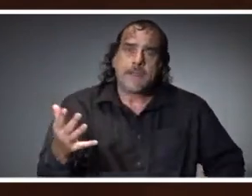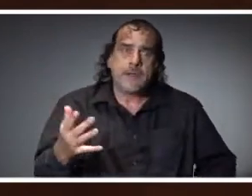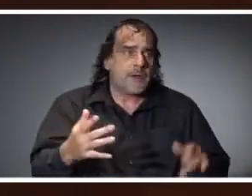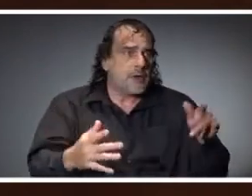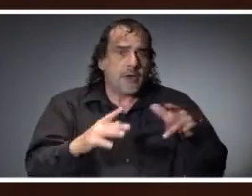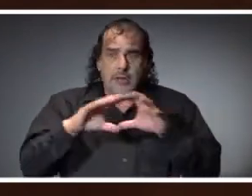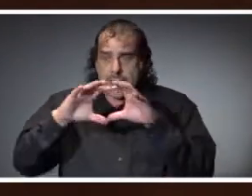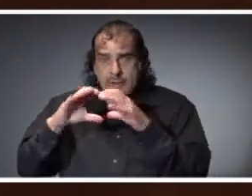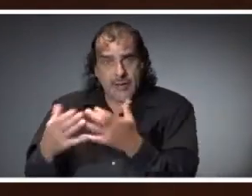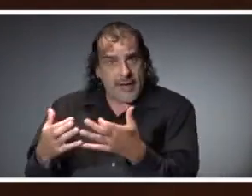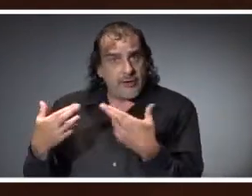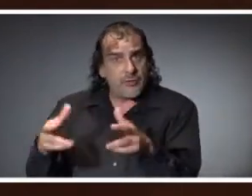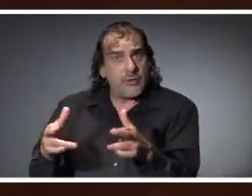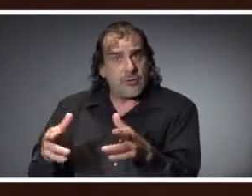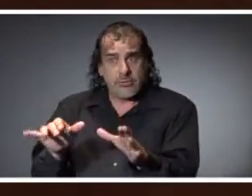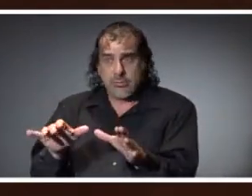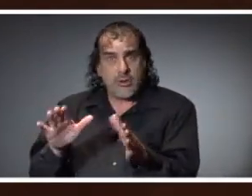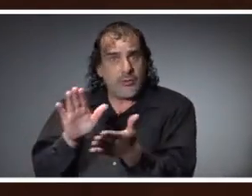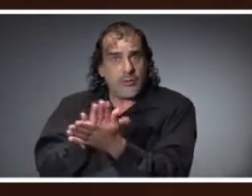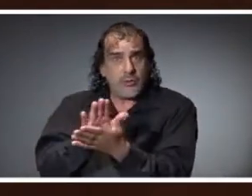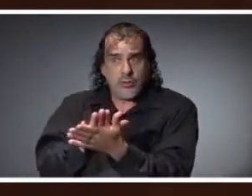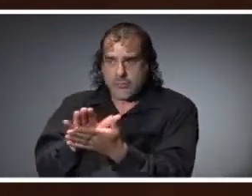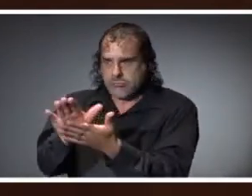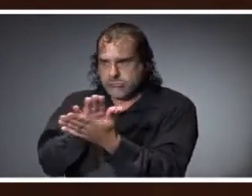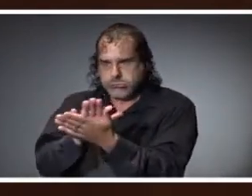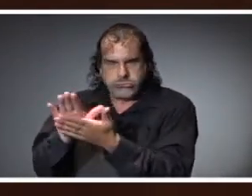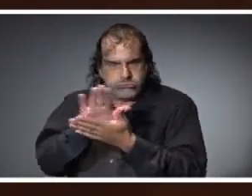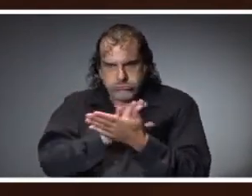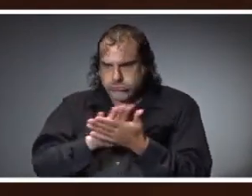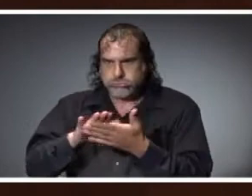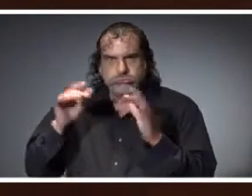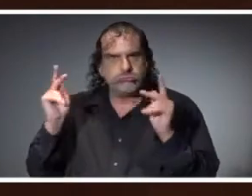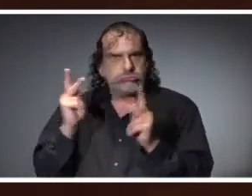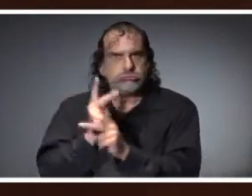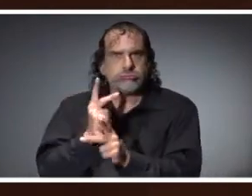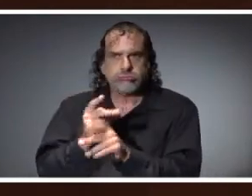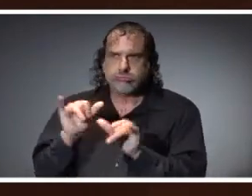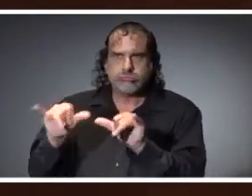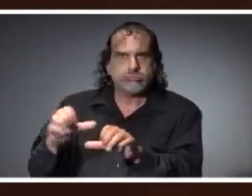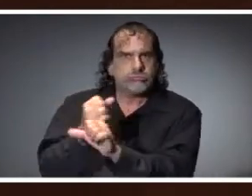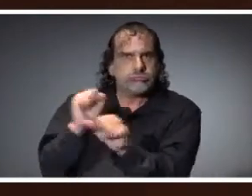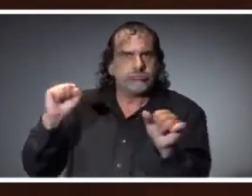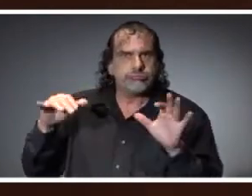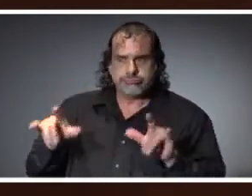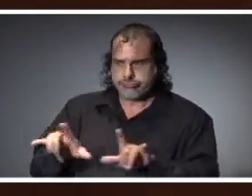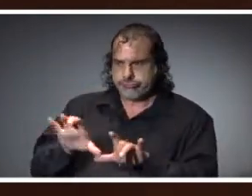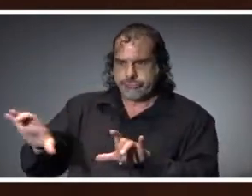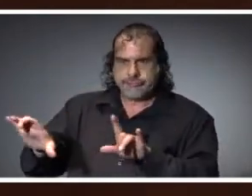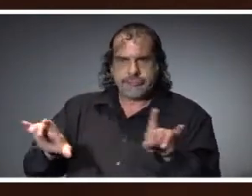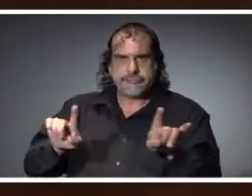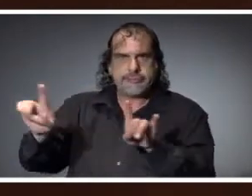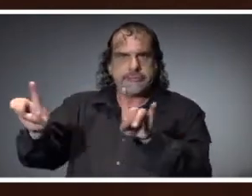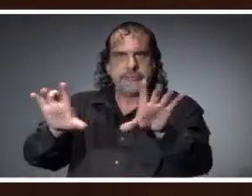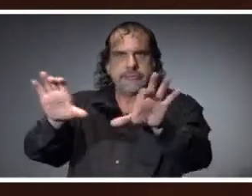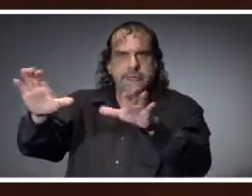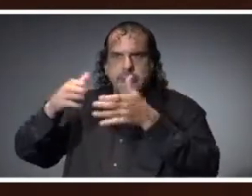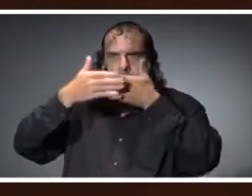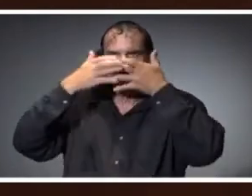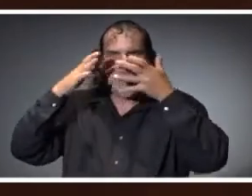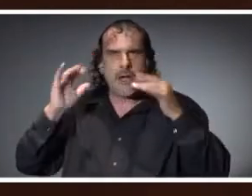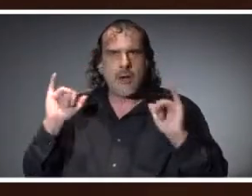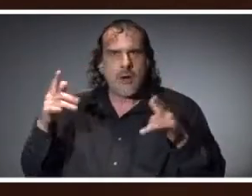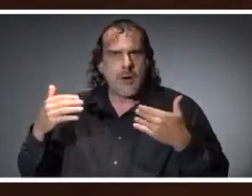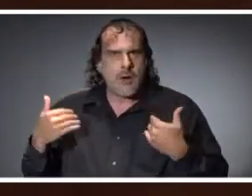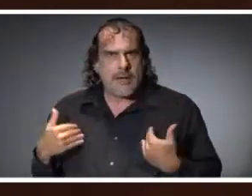in the classroom, the schools, by and large, are doing a very good job of keeping those children social distance and wearing their masks.